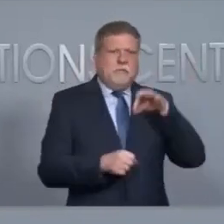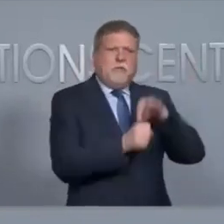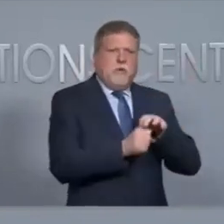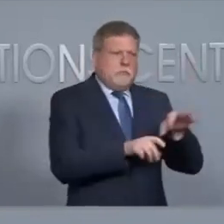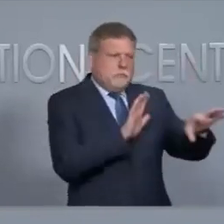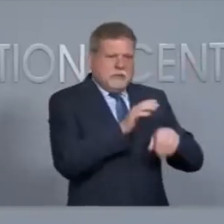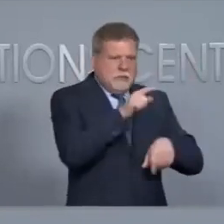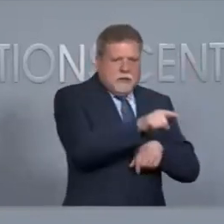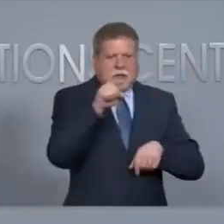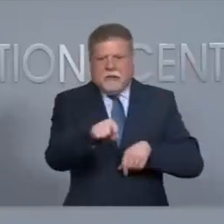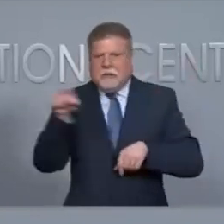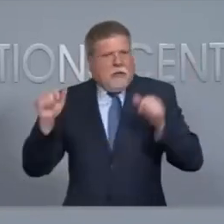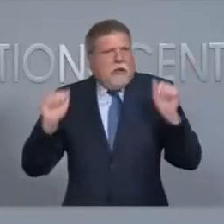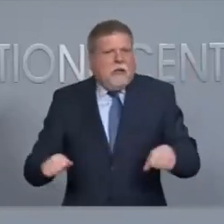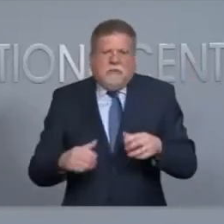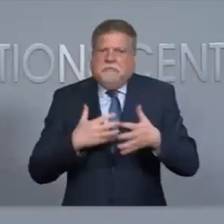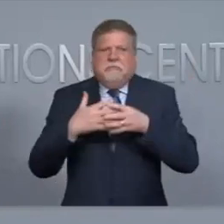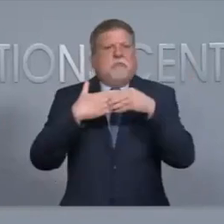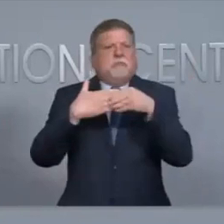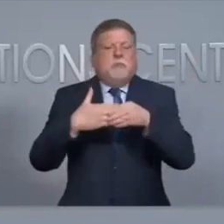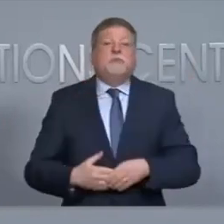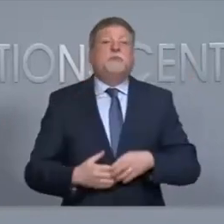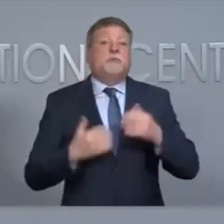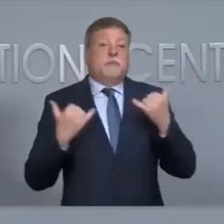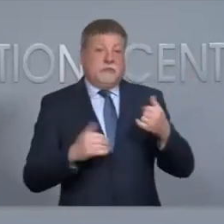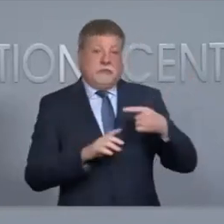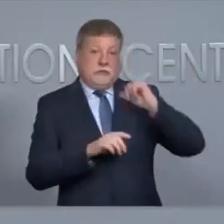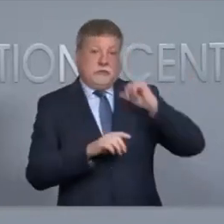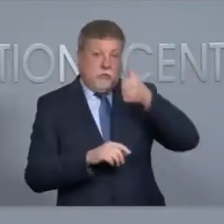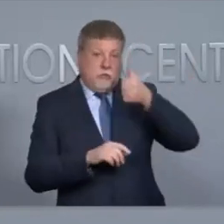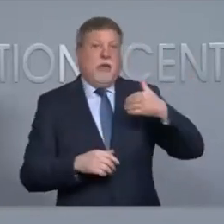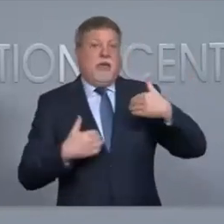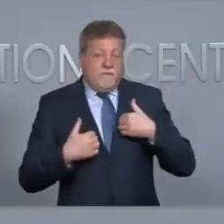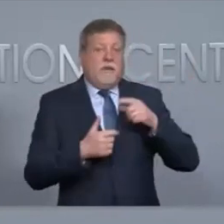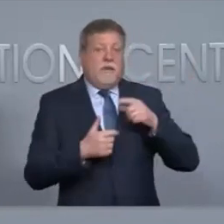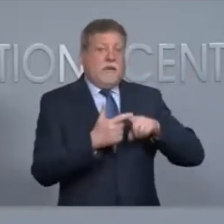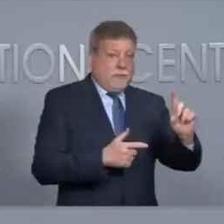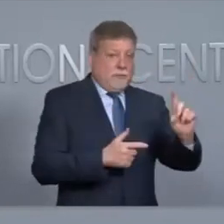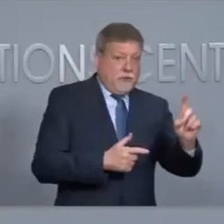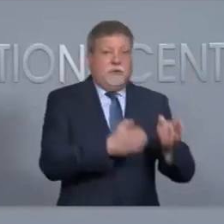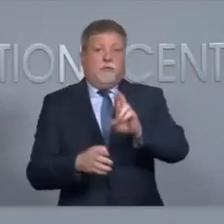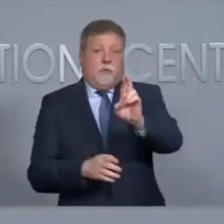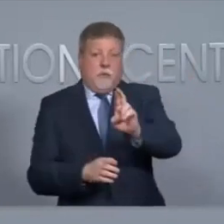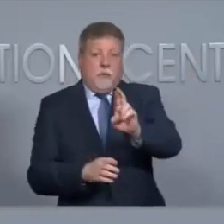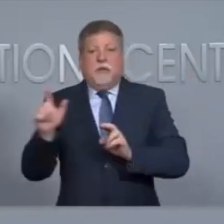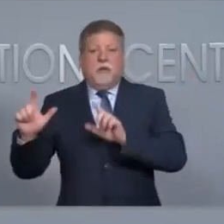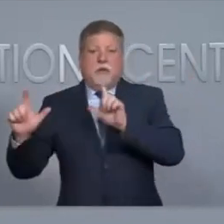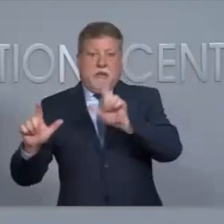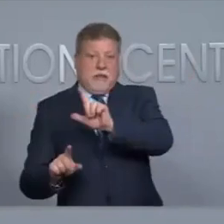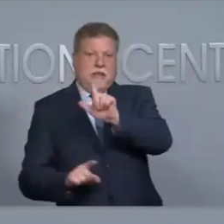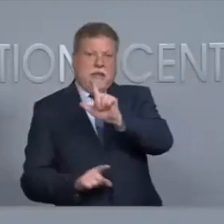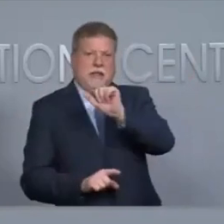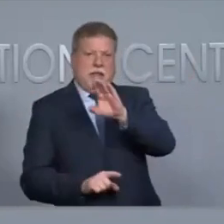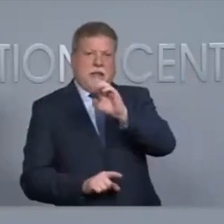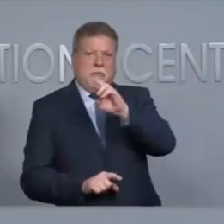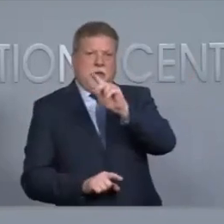There are Democratic, Republican, and Libertarian primaries in our state this year. An unaffiliated voter may choose to